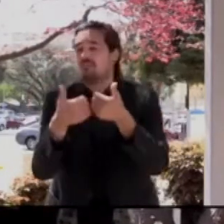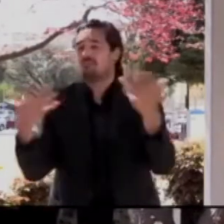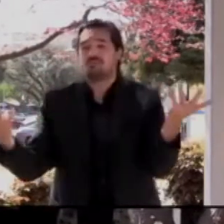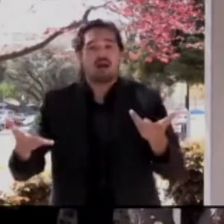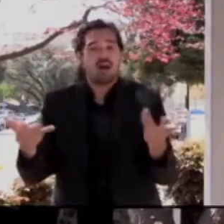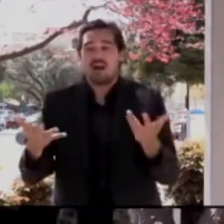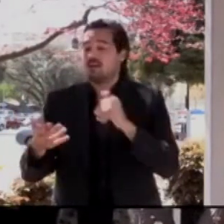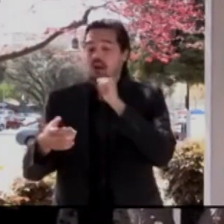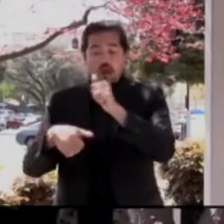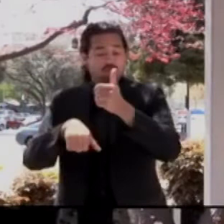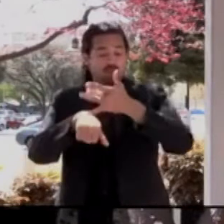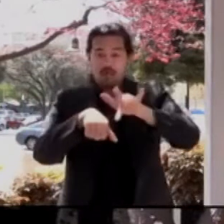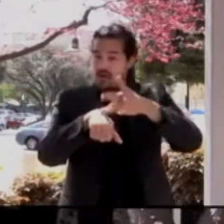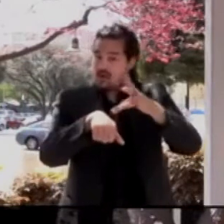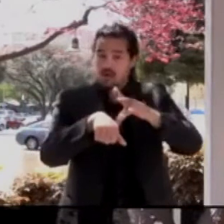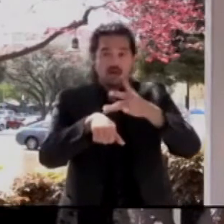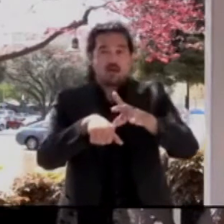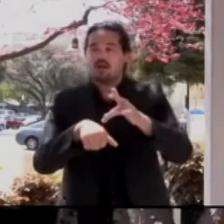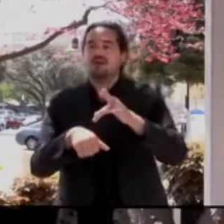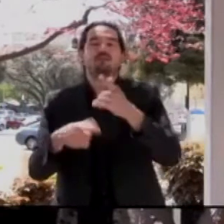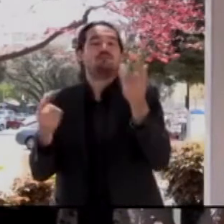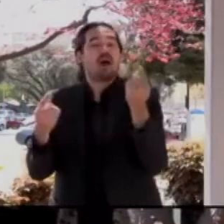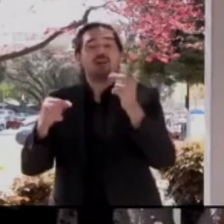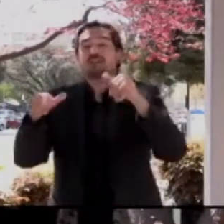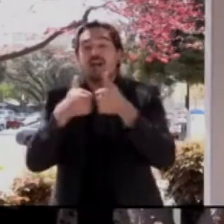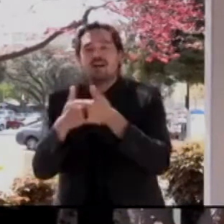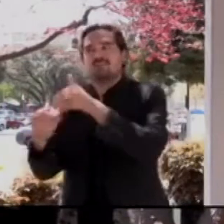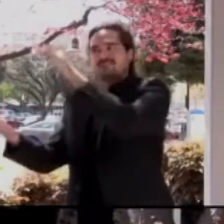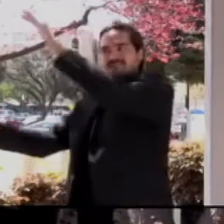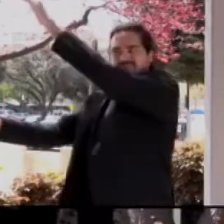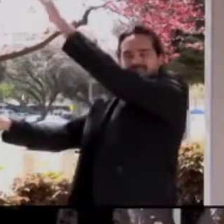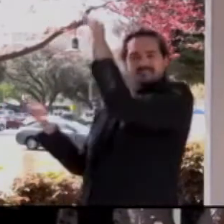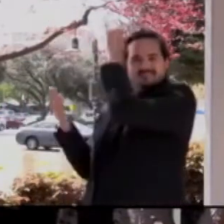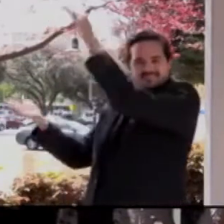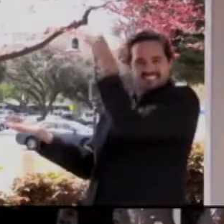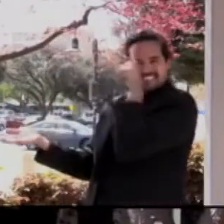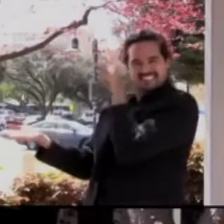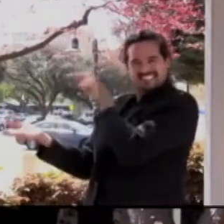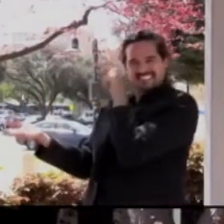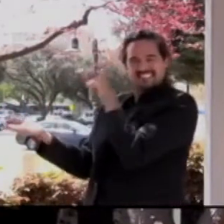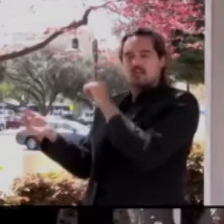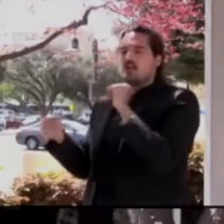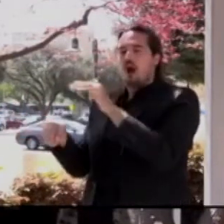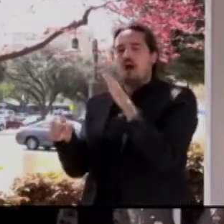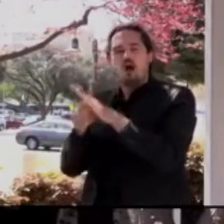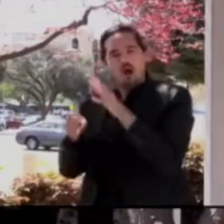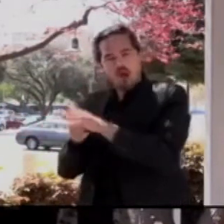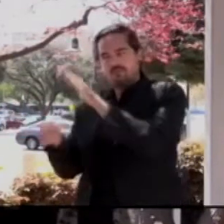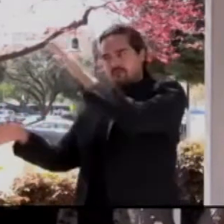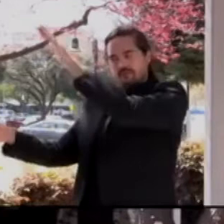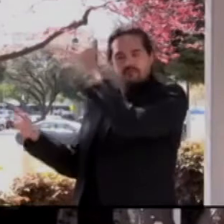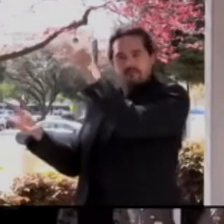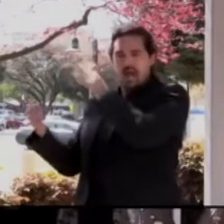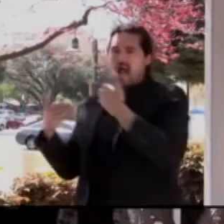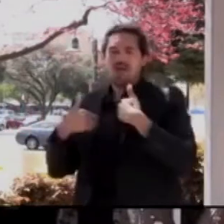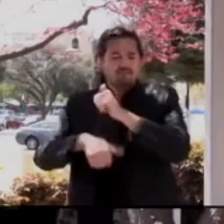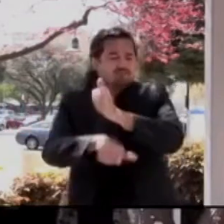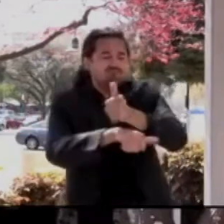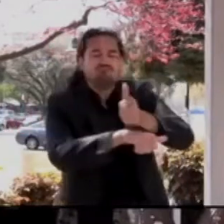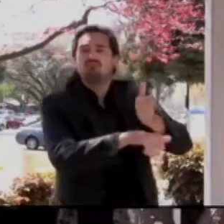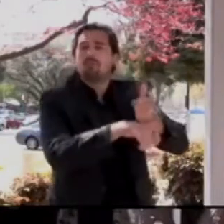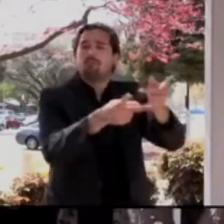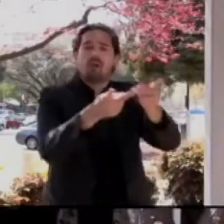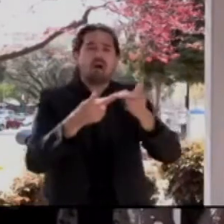and not wanting to have people just sitting completely idle. So there's a bit of a ramp up phase for us to bring in even more staff to reach our full